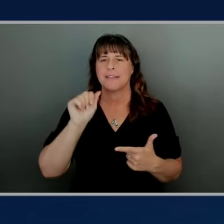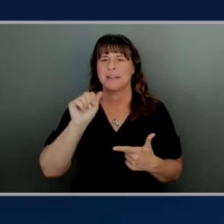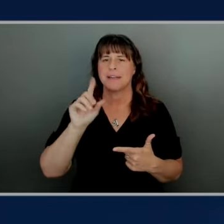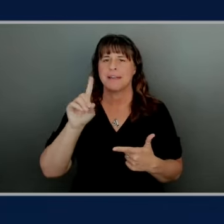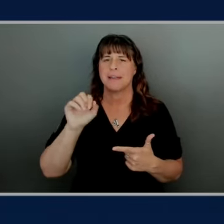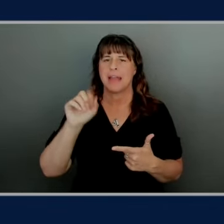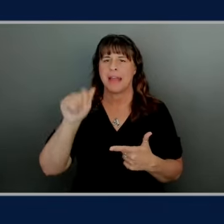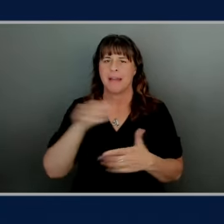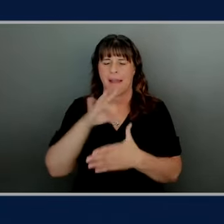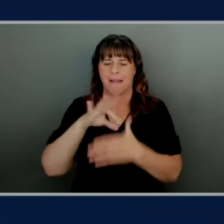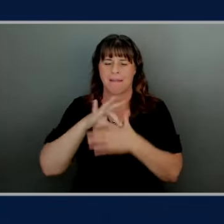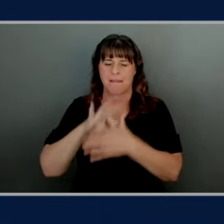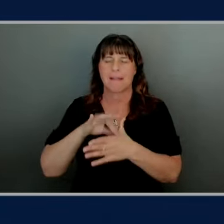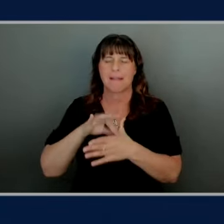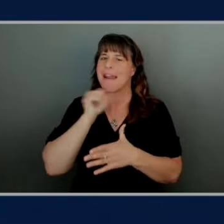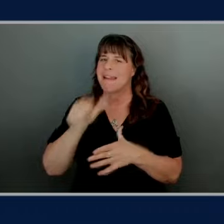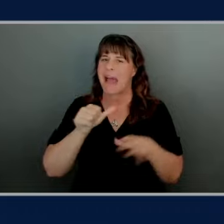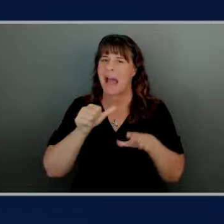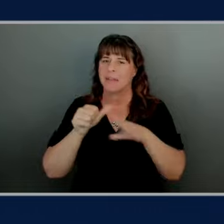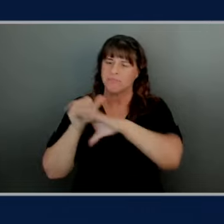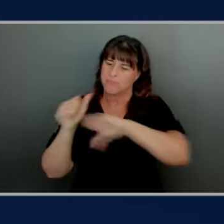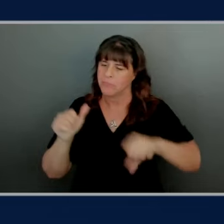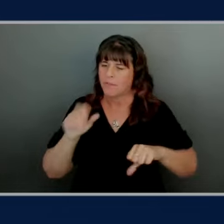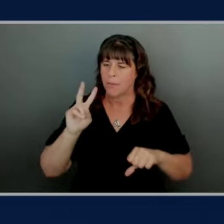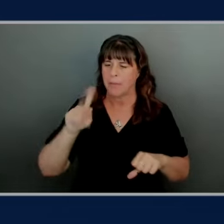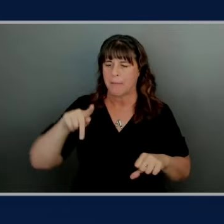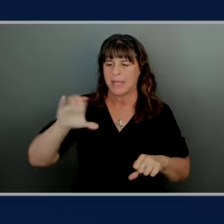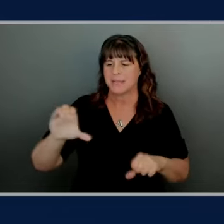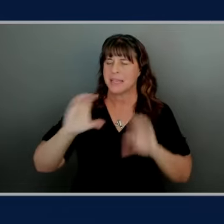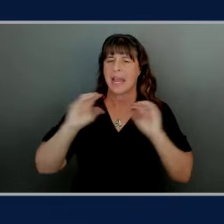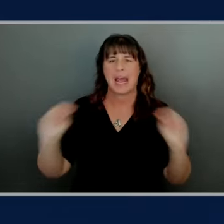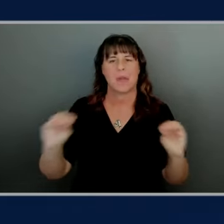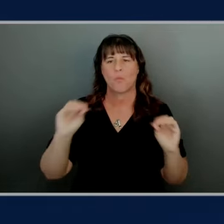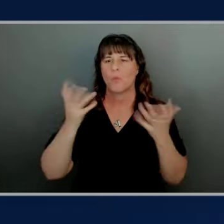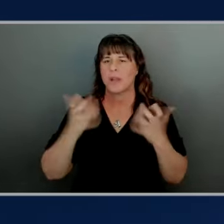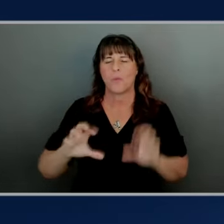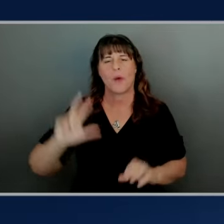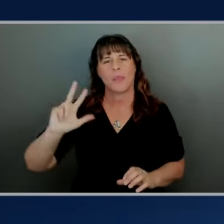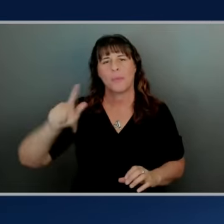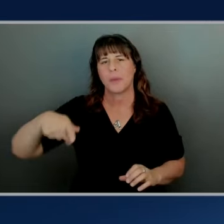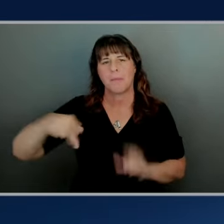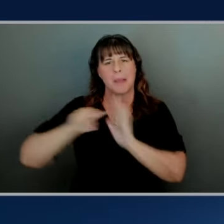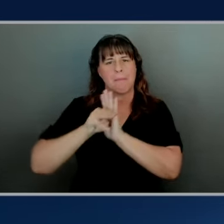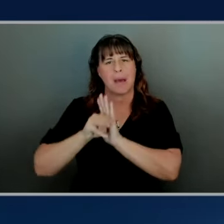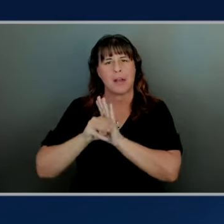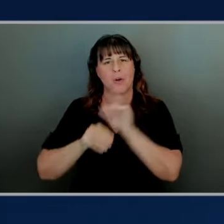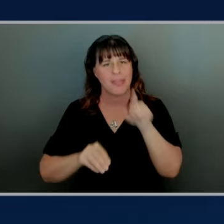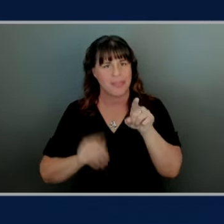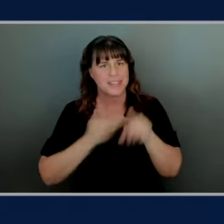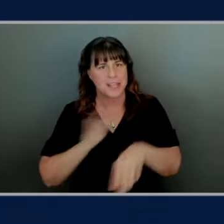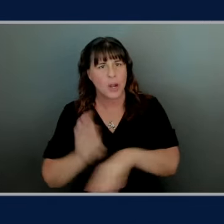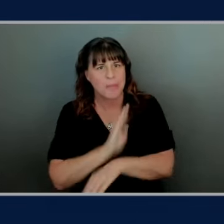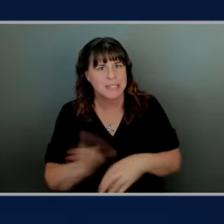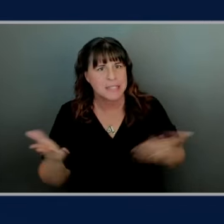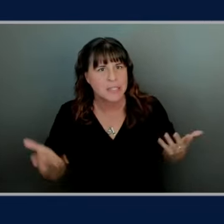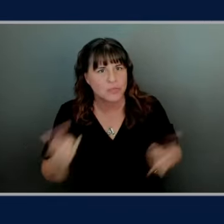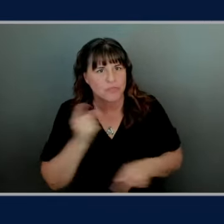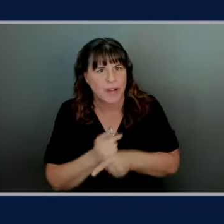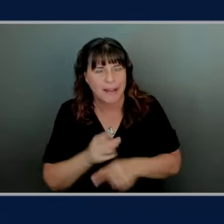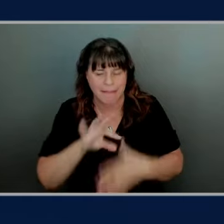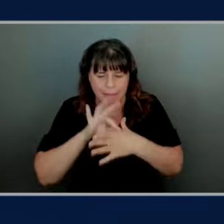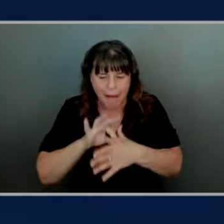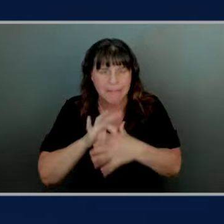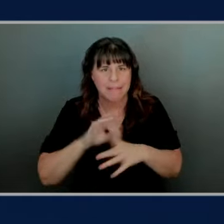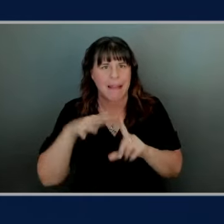our VPC and not training any third-party models for us this is this is our business right right content is our business